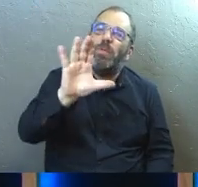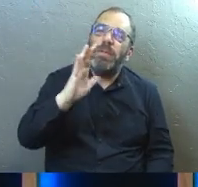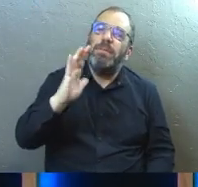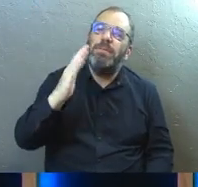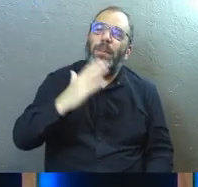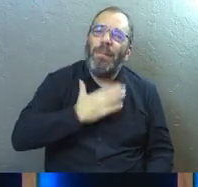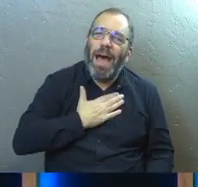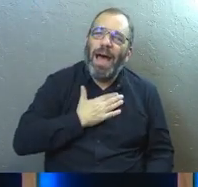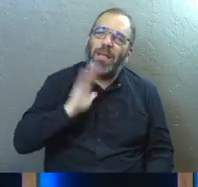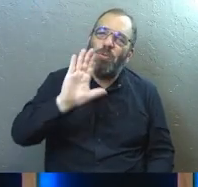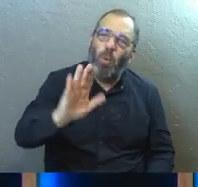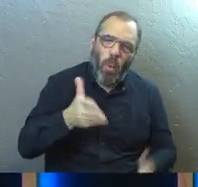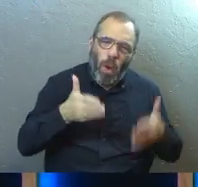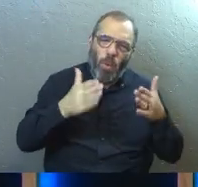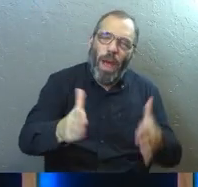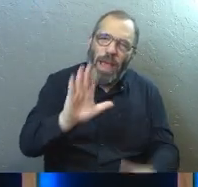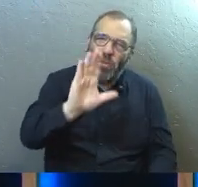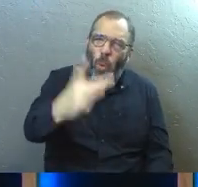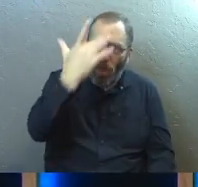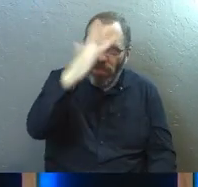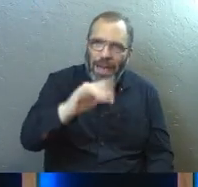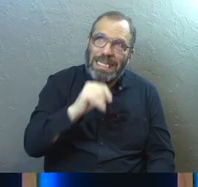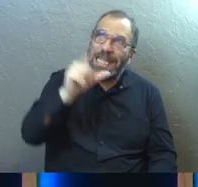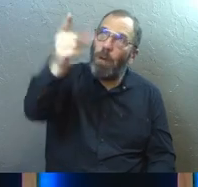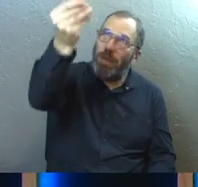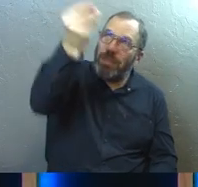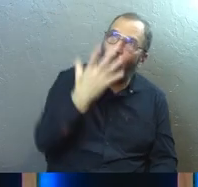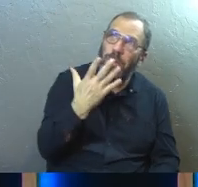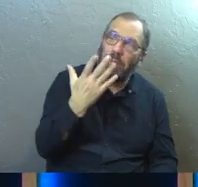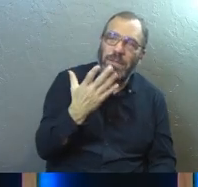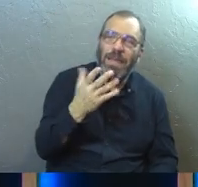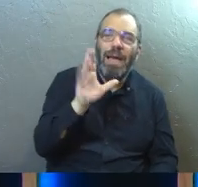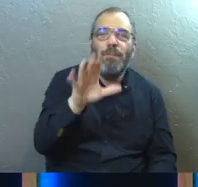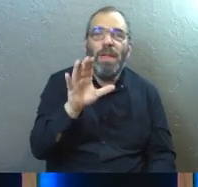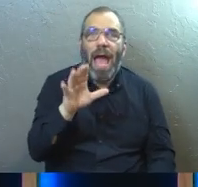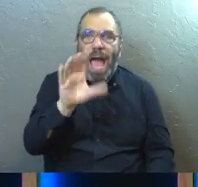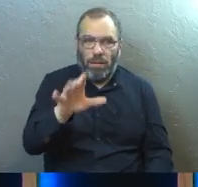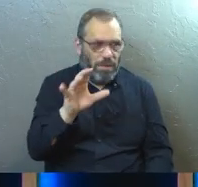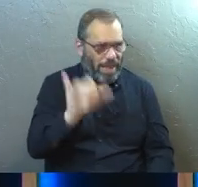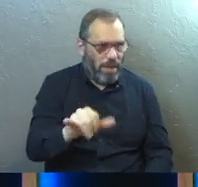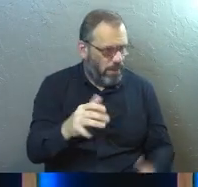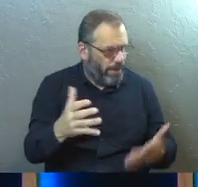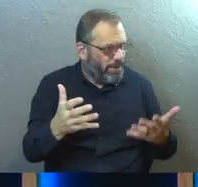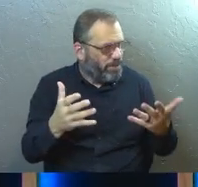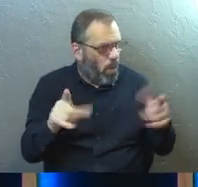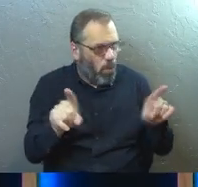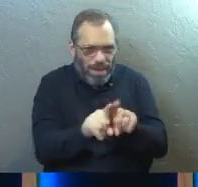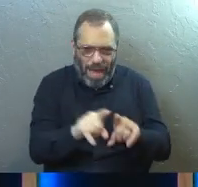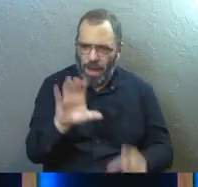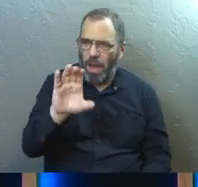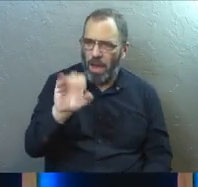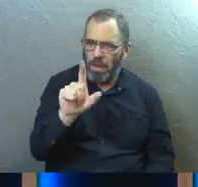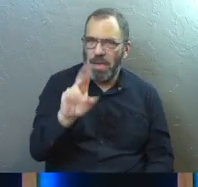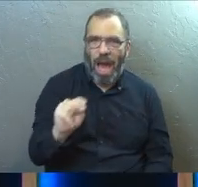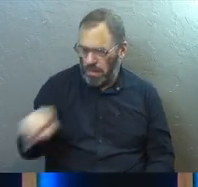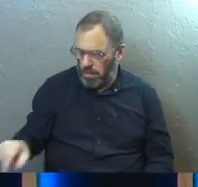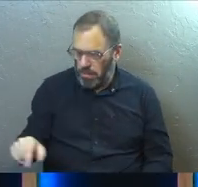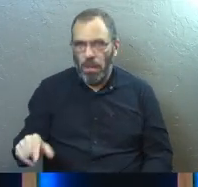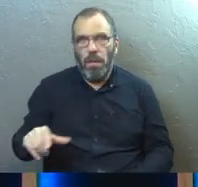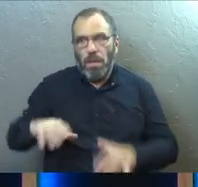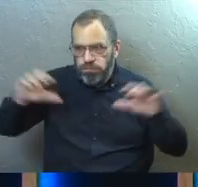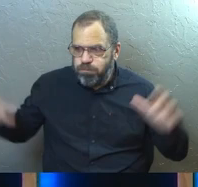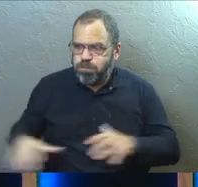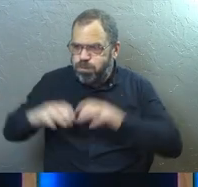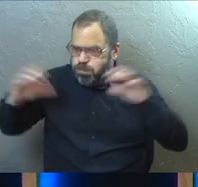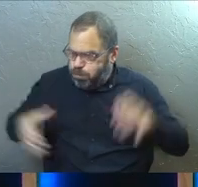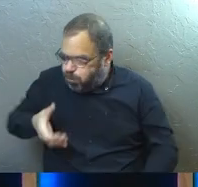our way, according to our intelligence, not what he's told us to do. And as such, we're like little Colin, exhausted and